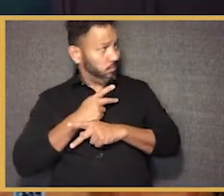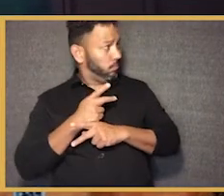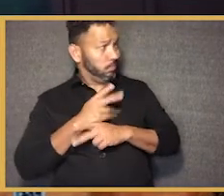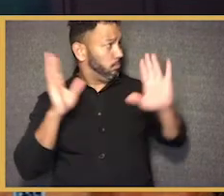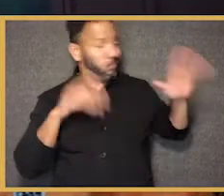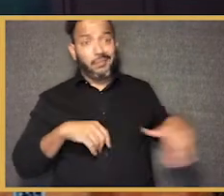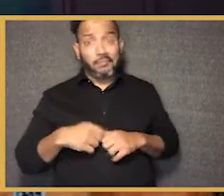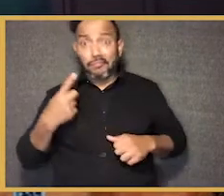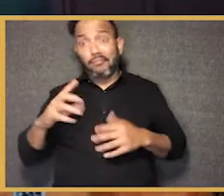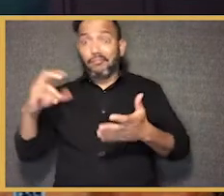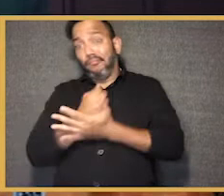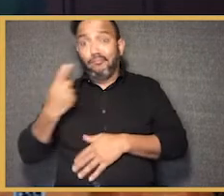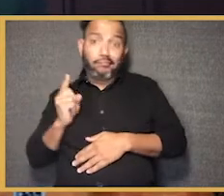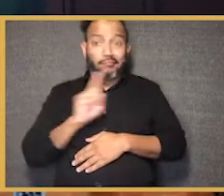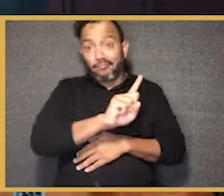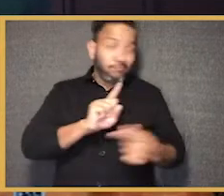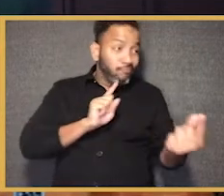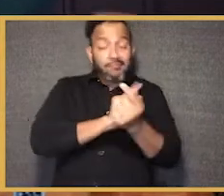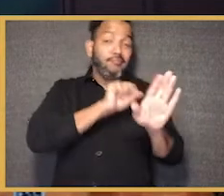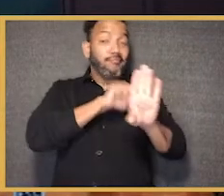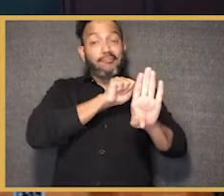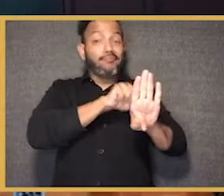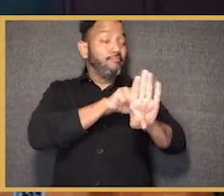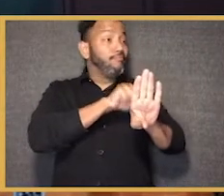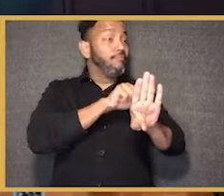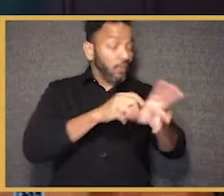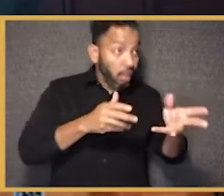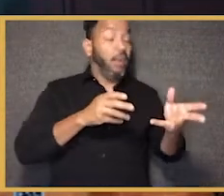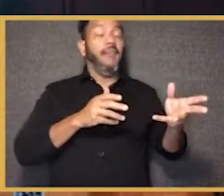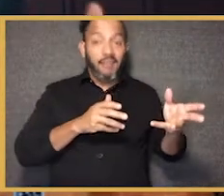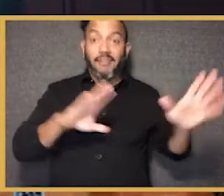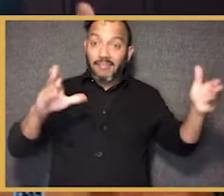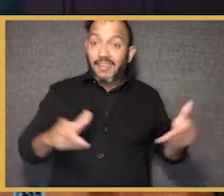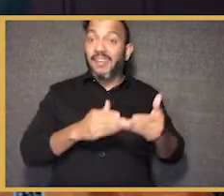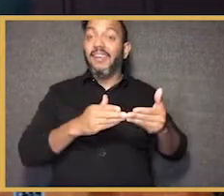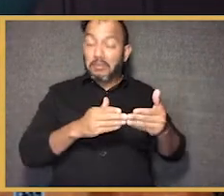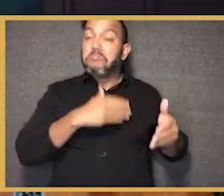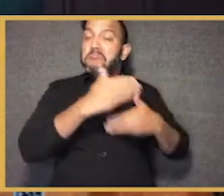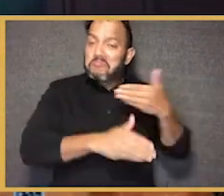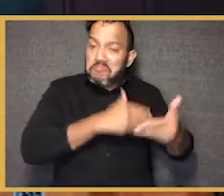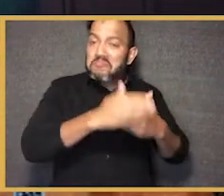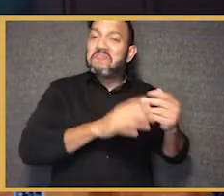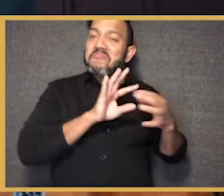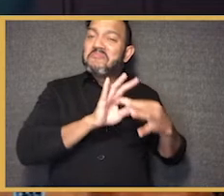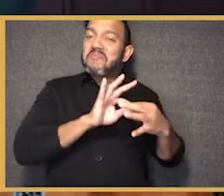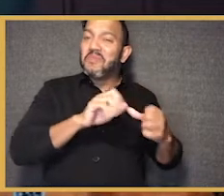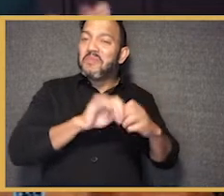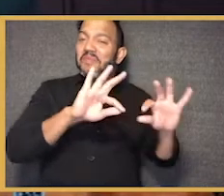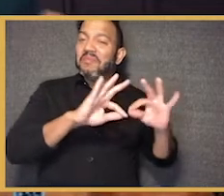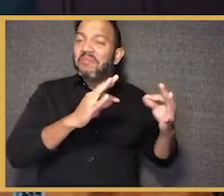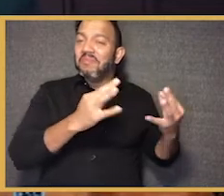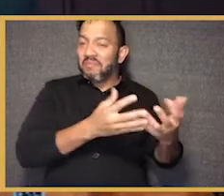she, she didn't puzzle over it long. She just went and knocked on the door and introduced herself. And that